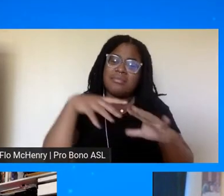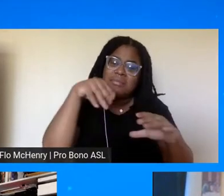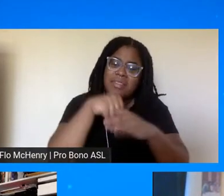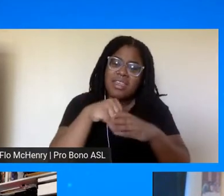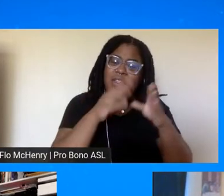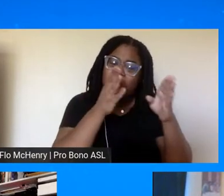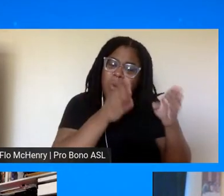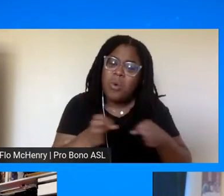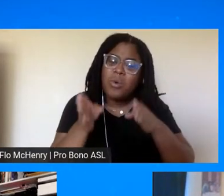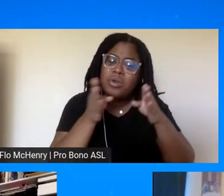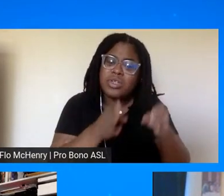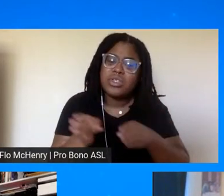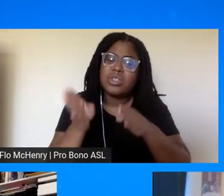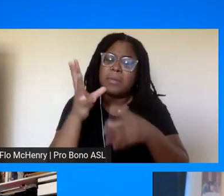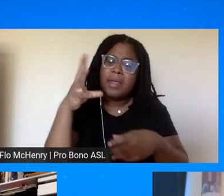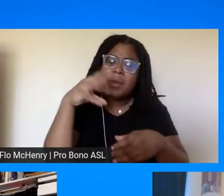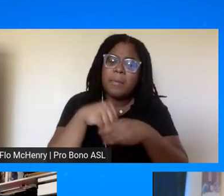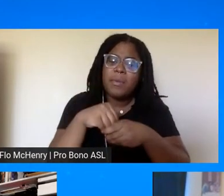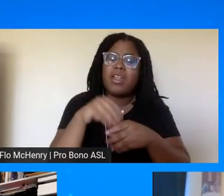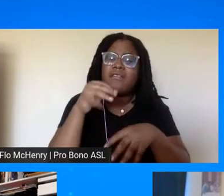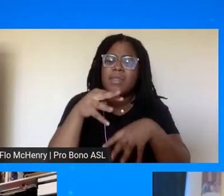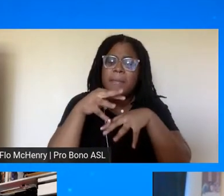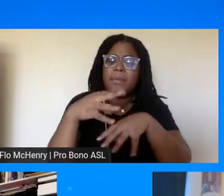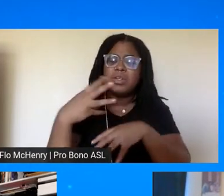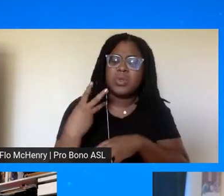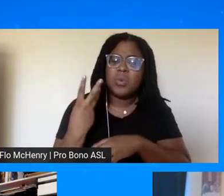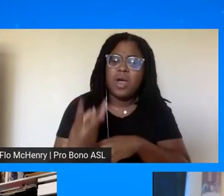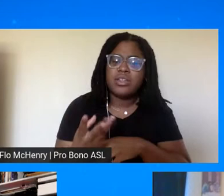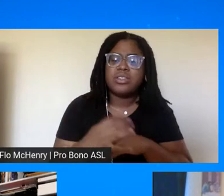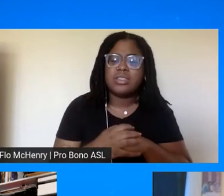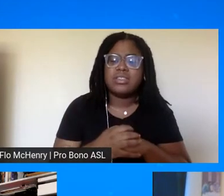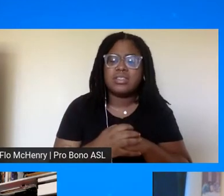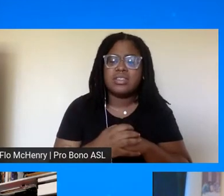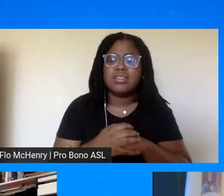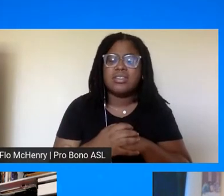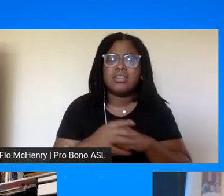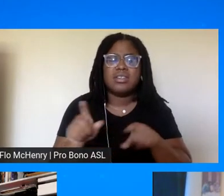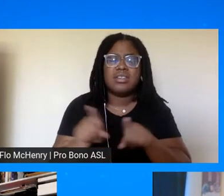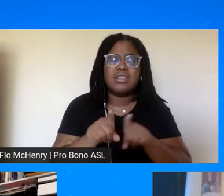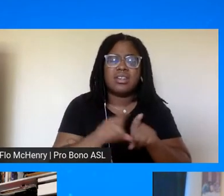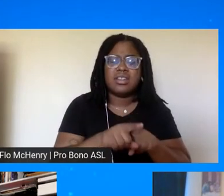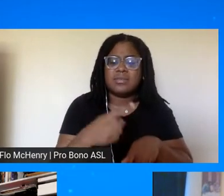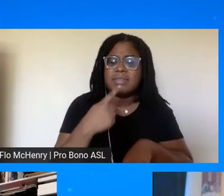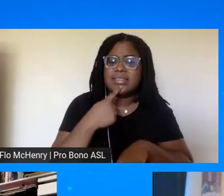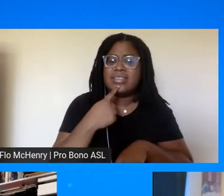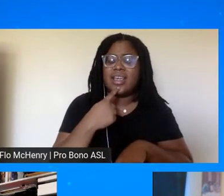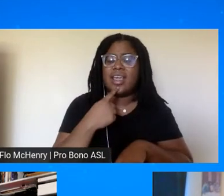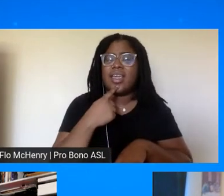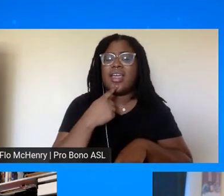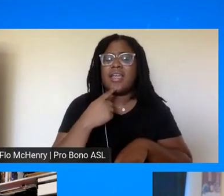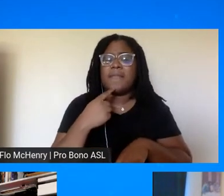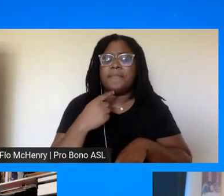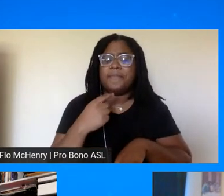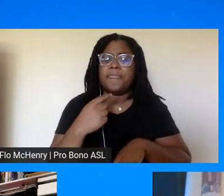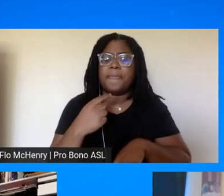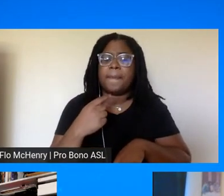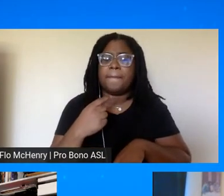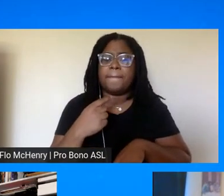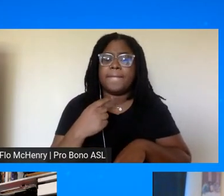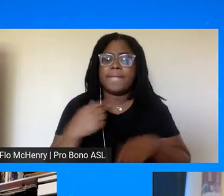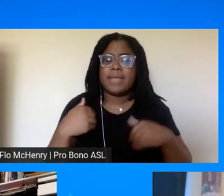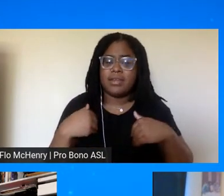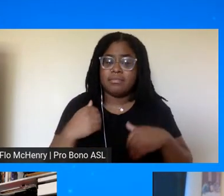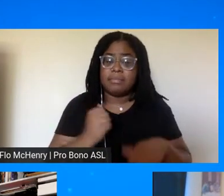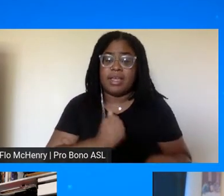organizing and being a part of the march on washington and even as we heard ambassador young dr grave say mahalia